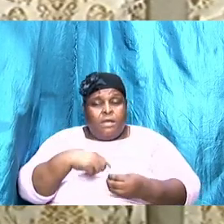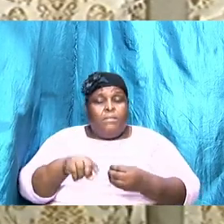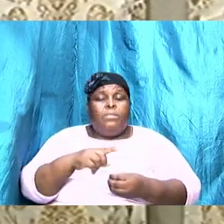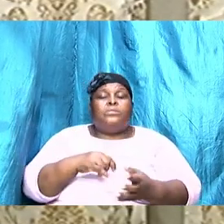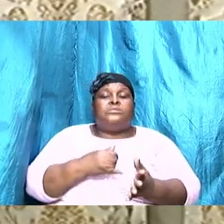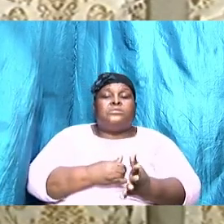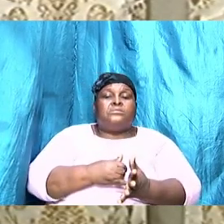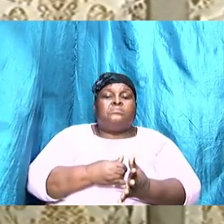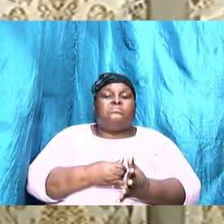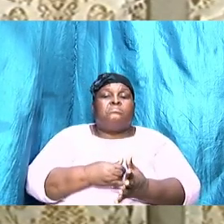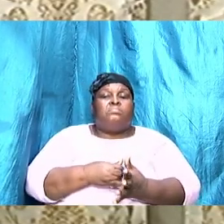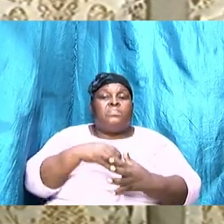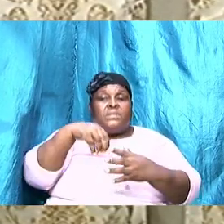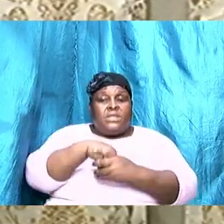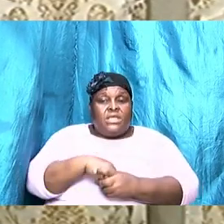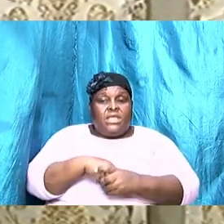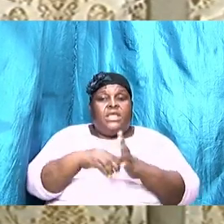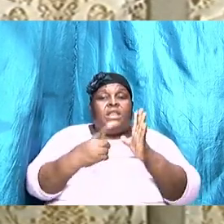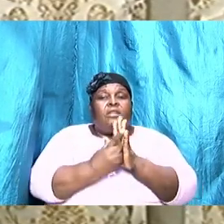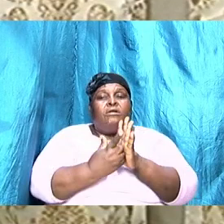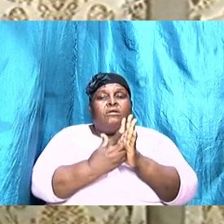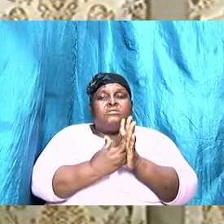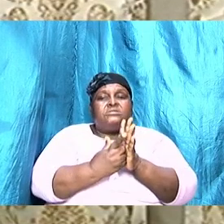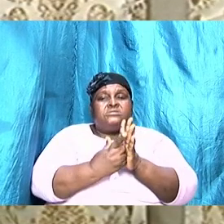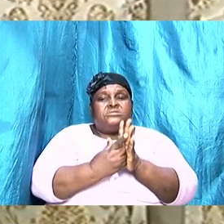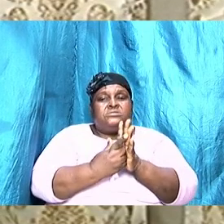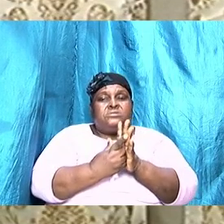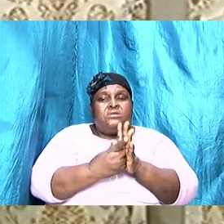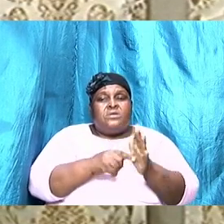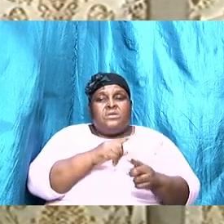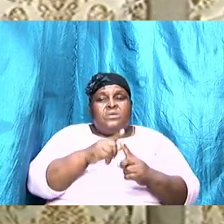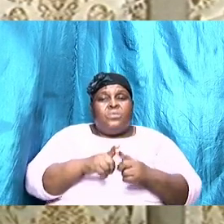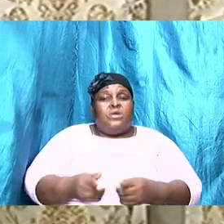in laws when they get involved